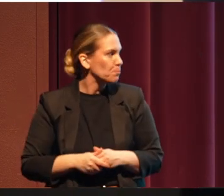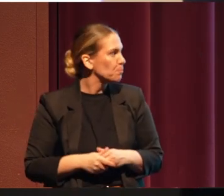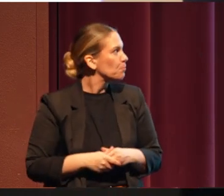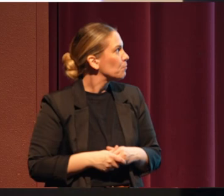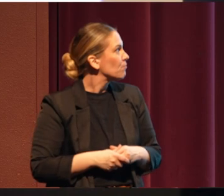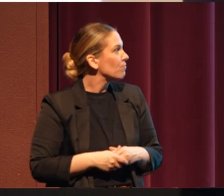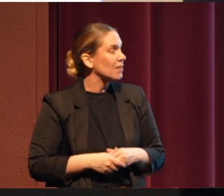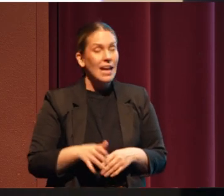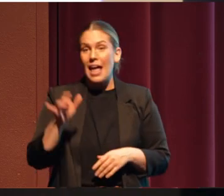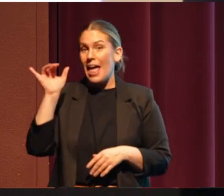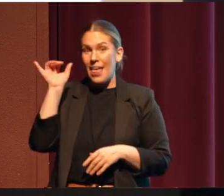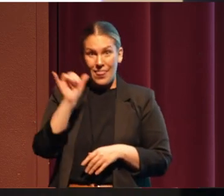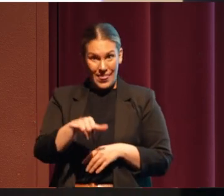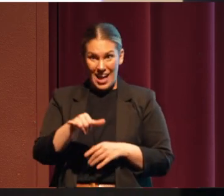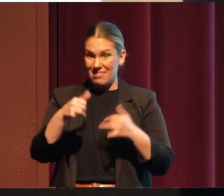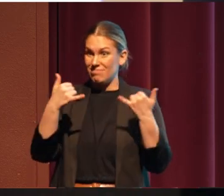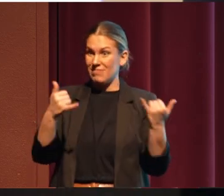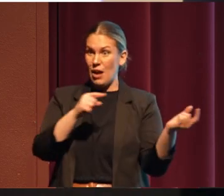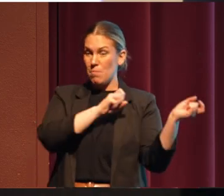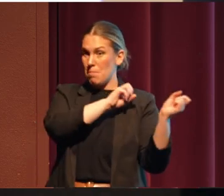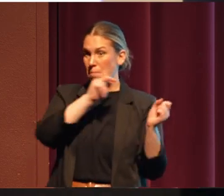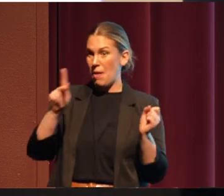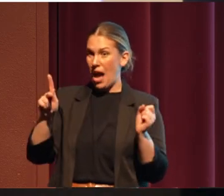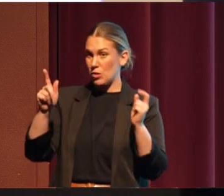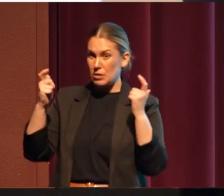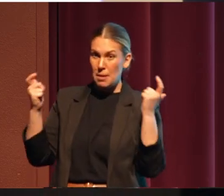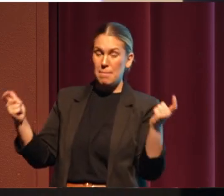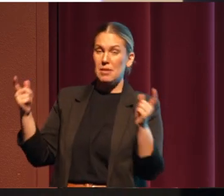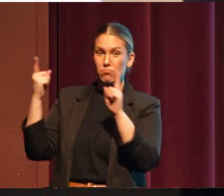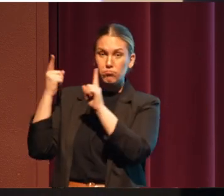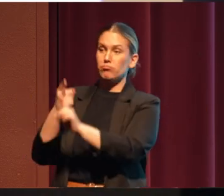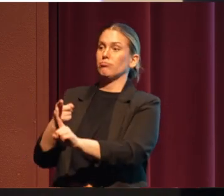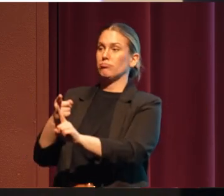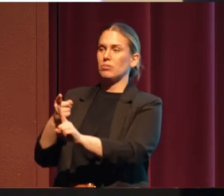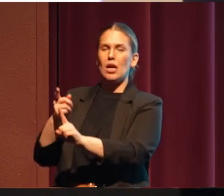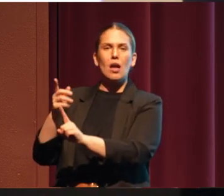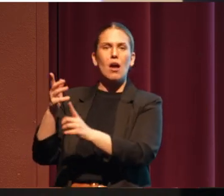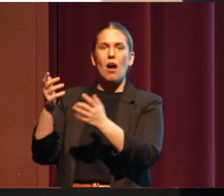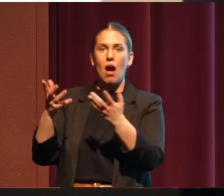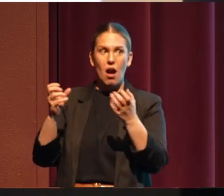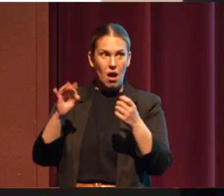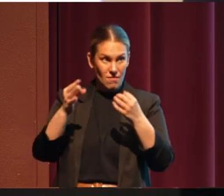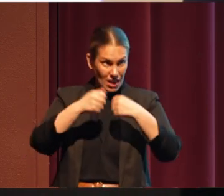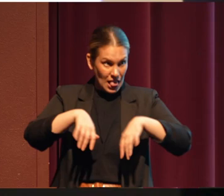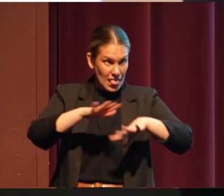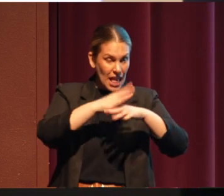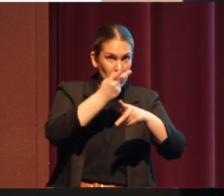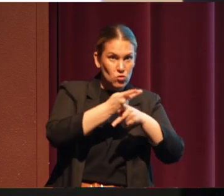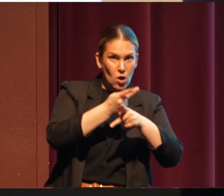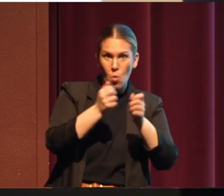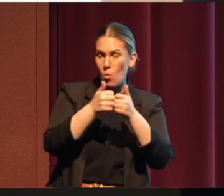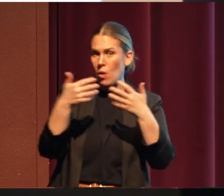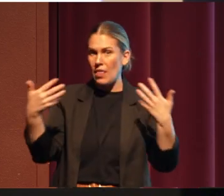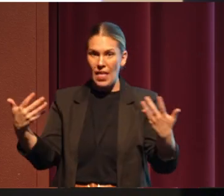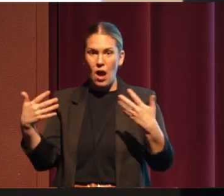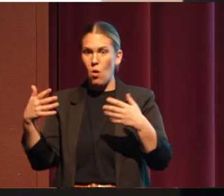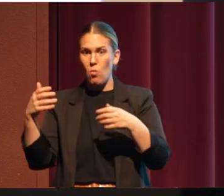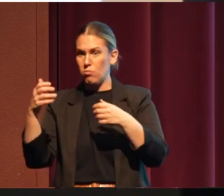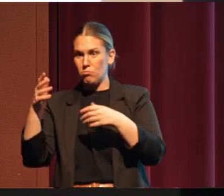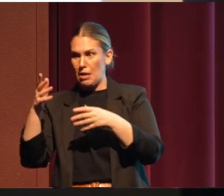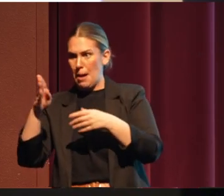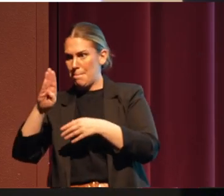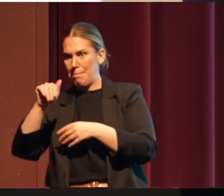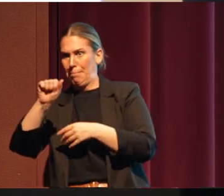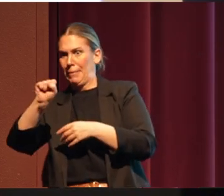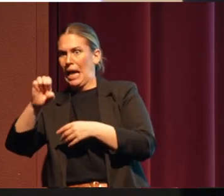And that brings us to the larger issue of stewardship without a land base. Because where the Klamaths go huckleberry picking is off reservation. We don't